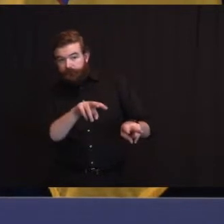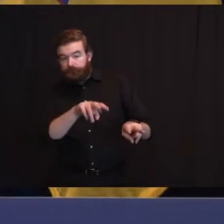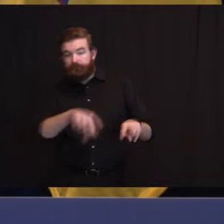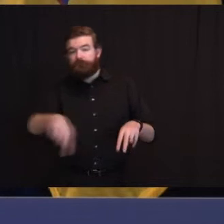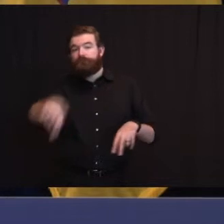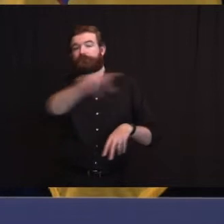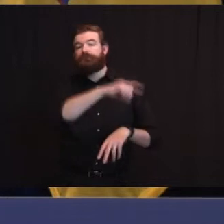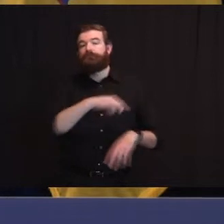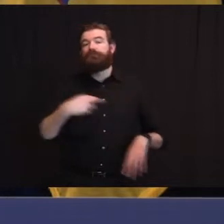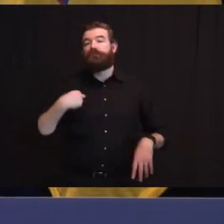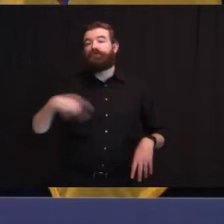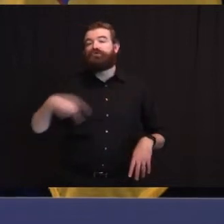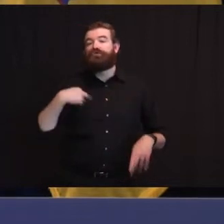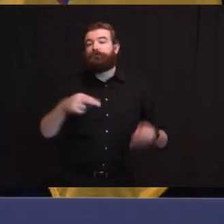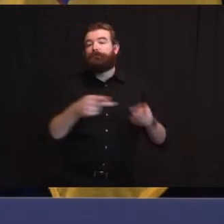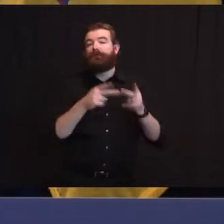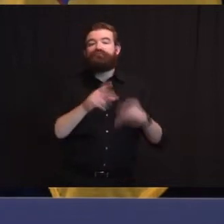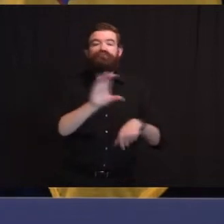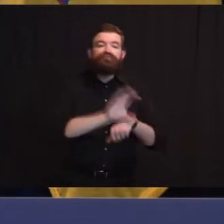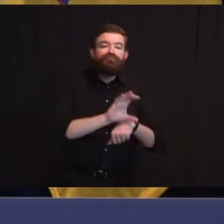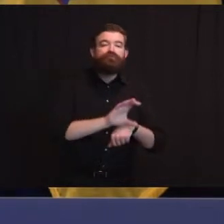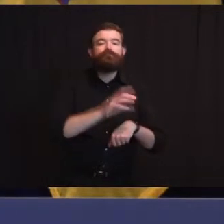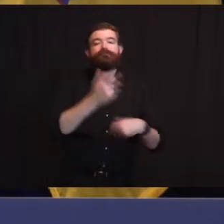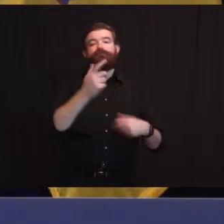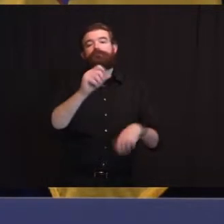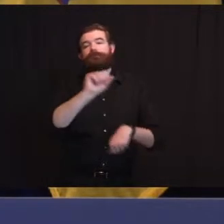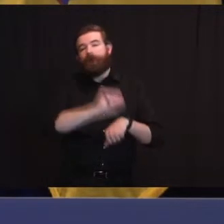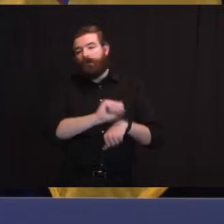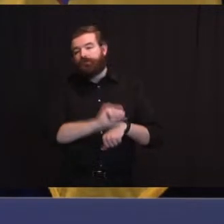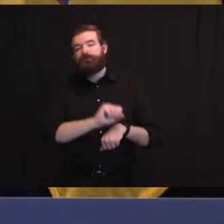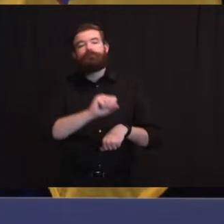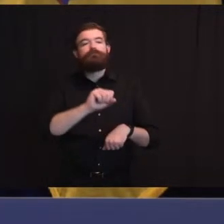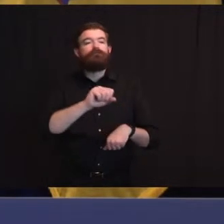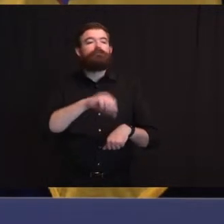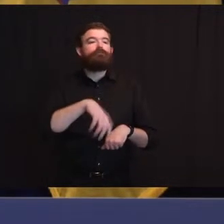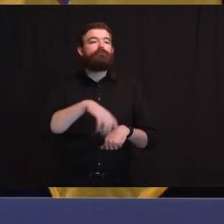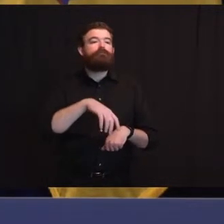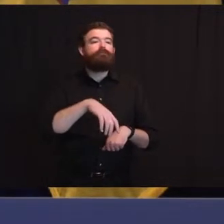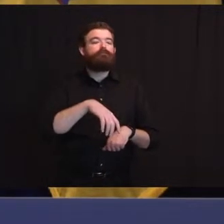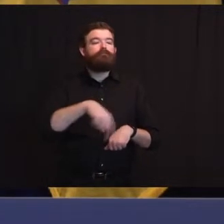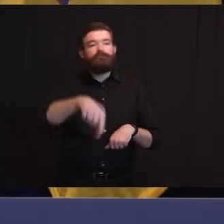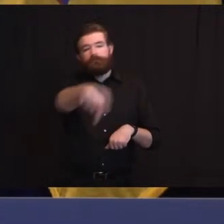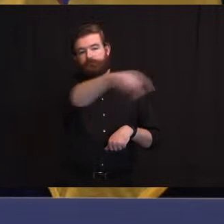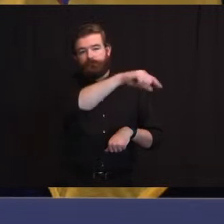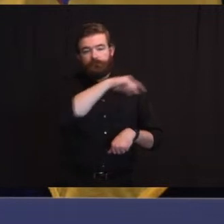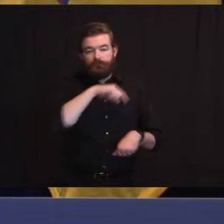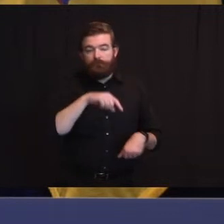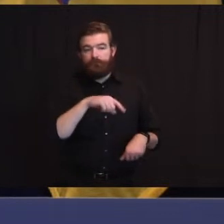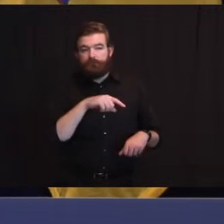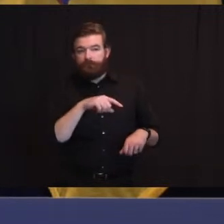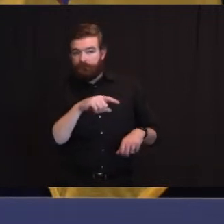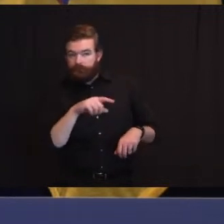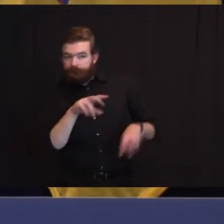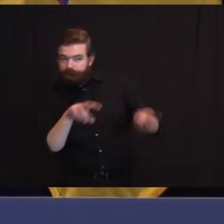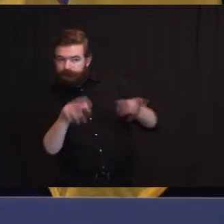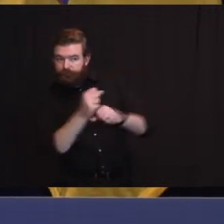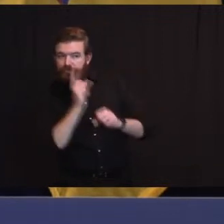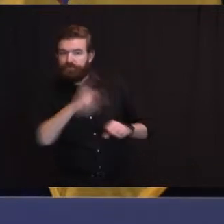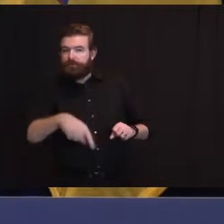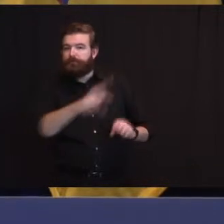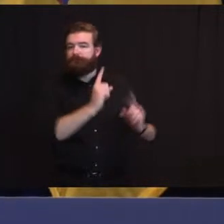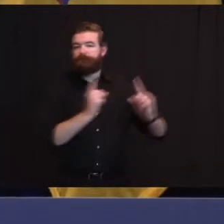Boy, based on your description, thank you for those, on your description of the Newark warehouse, it certainly feels like we should get out